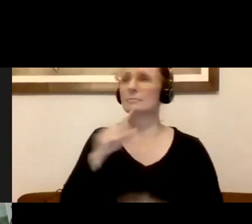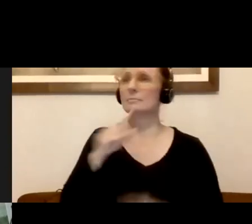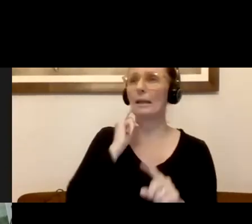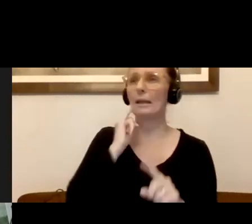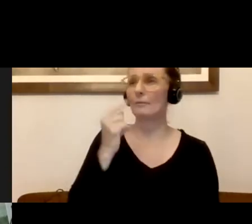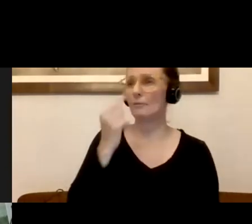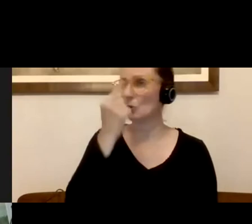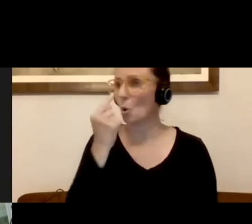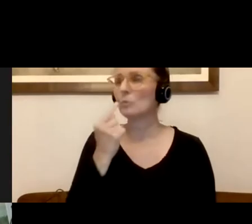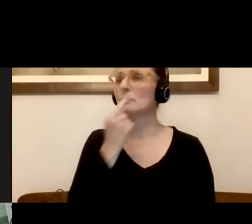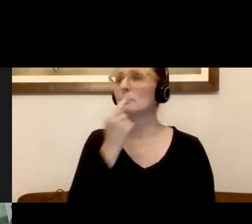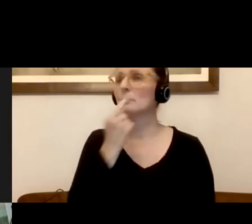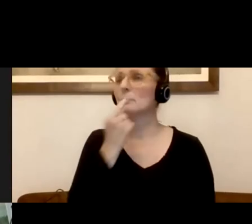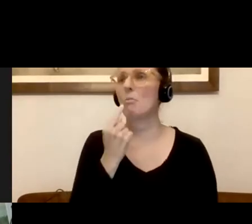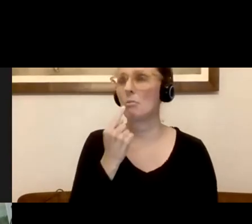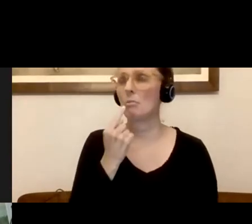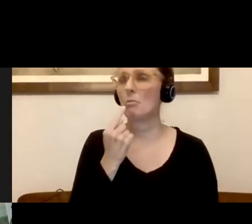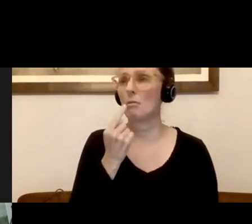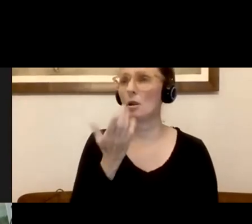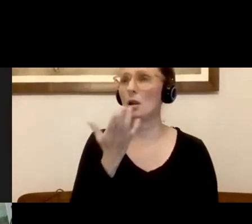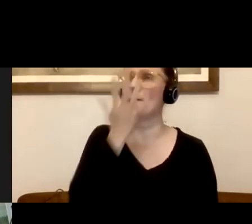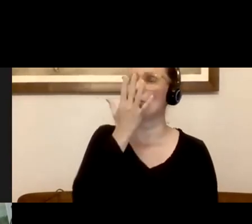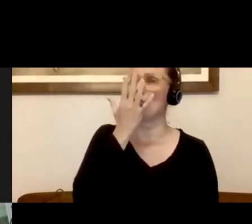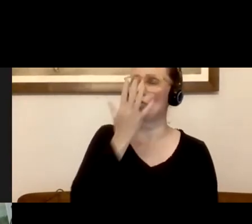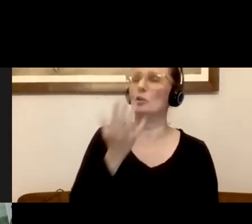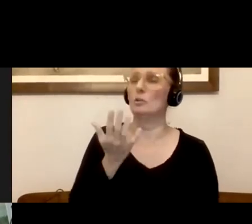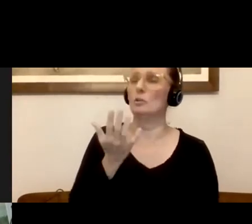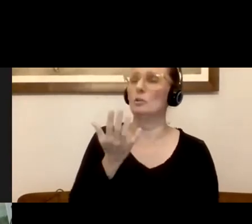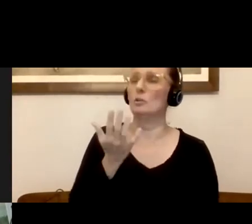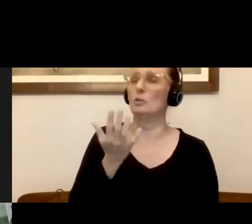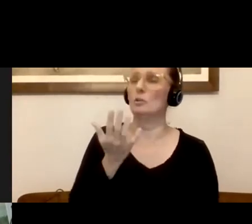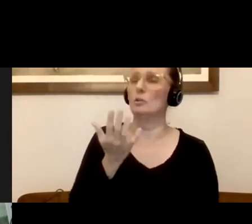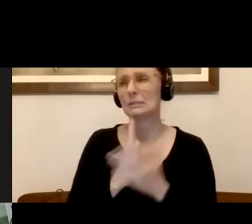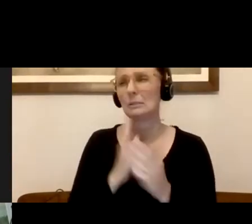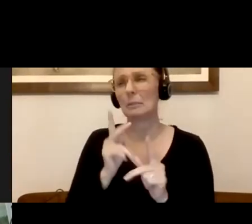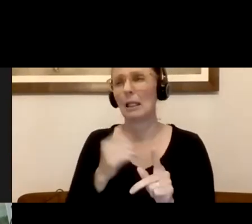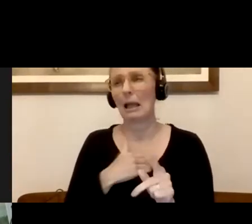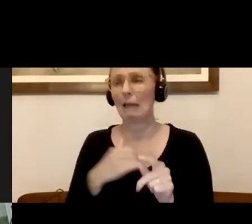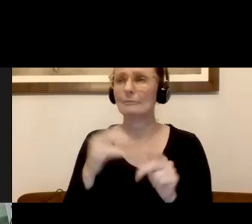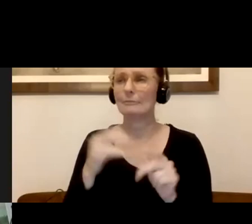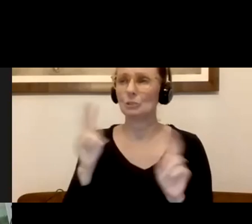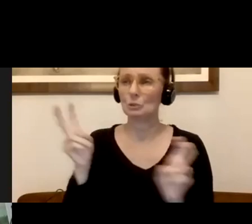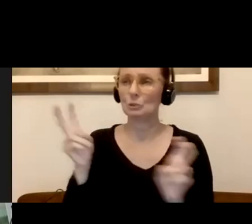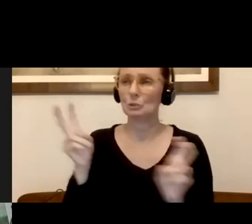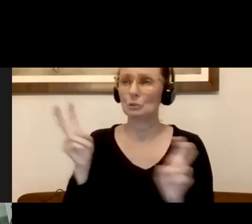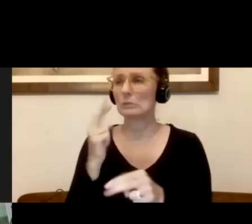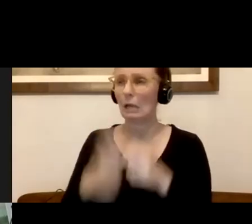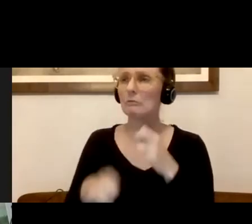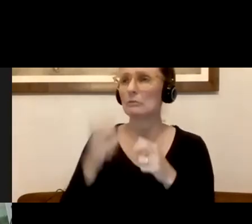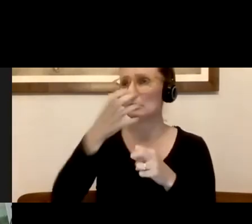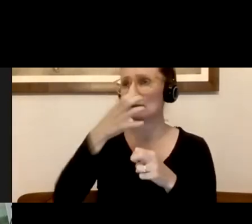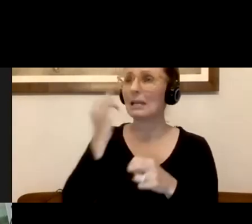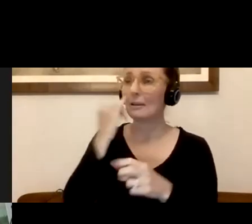understand that some people may have underlying conditions where this is difficult and we're taking that into consideration. Sure. If you're making a good faith effort,